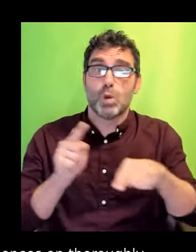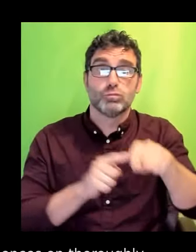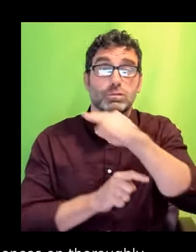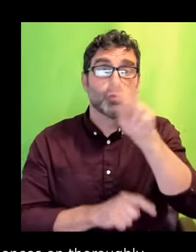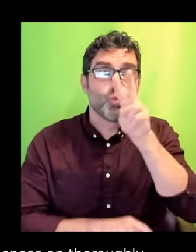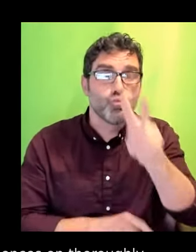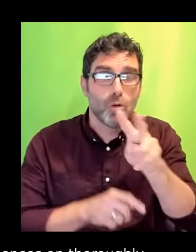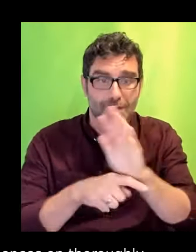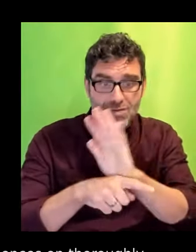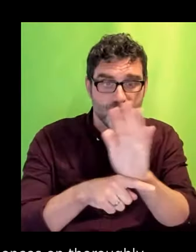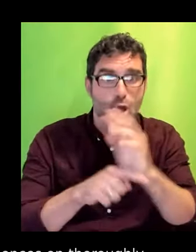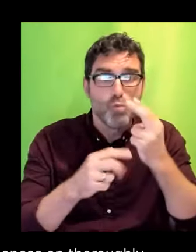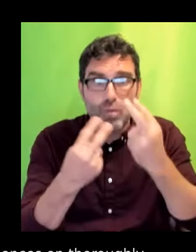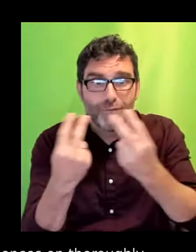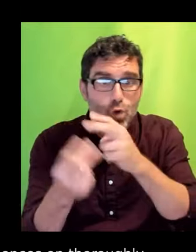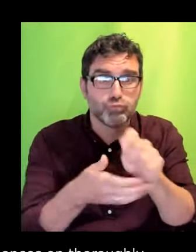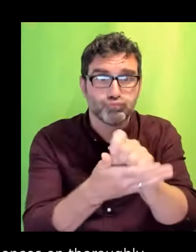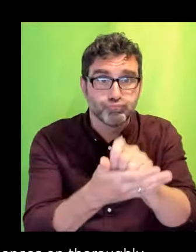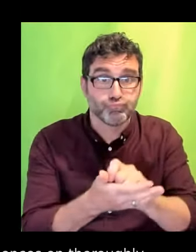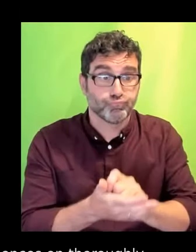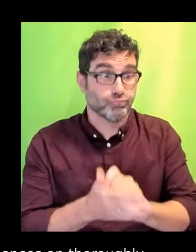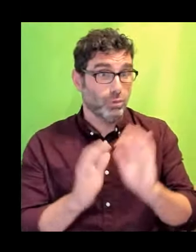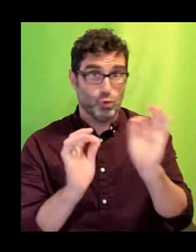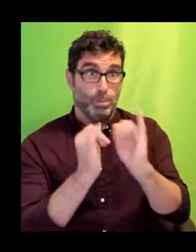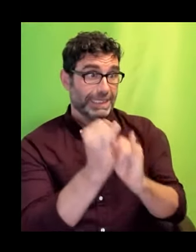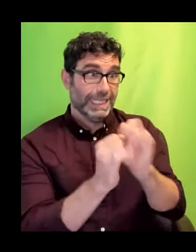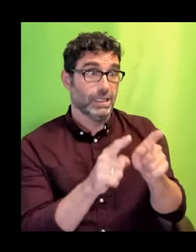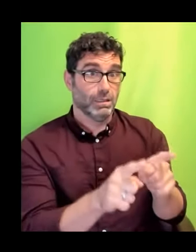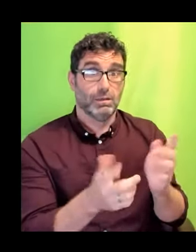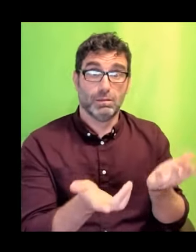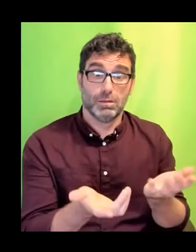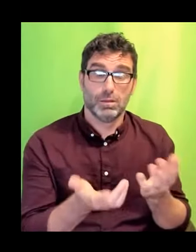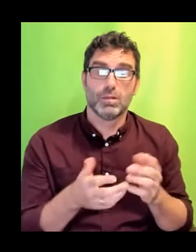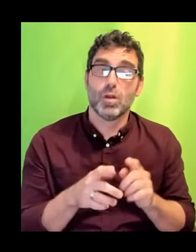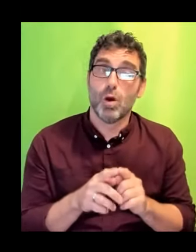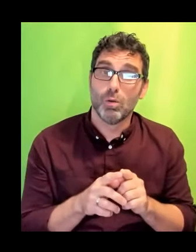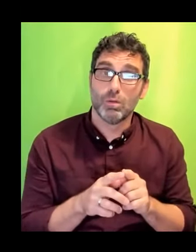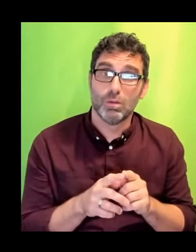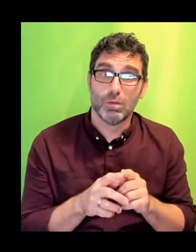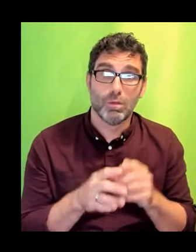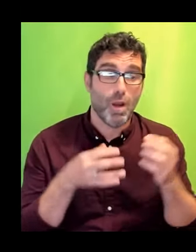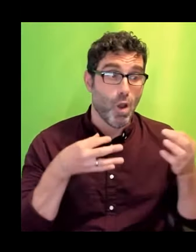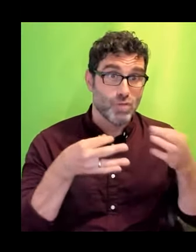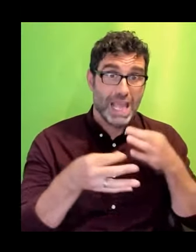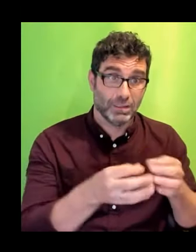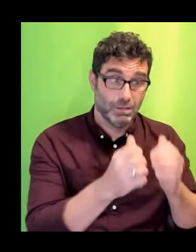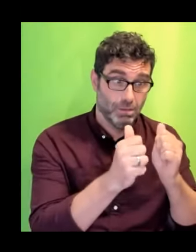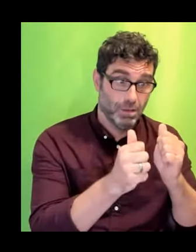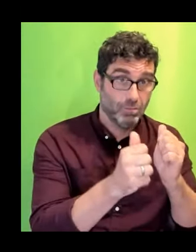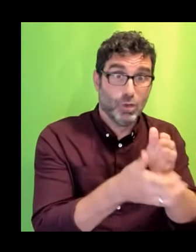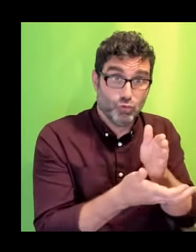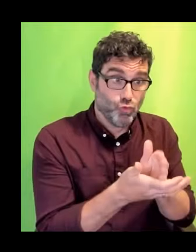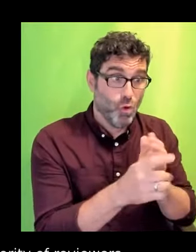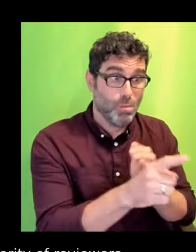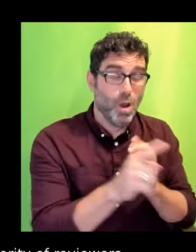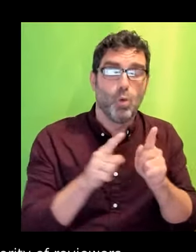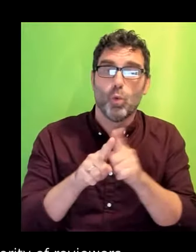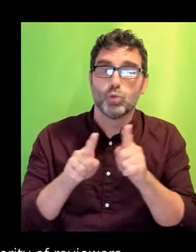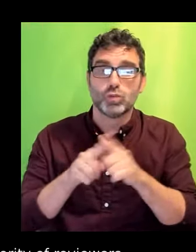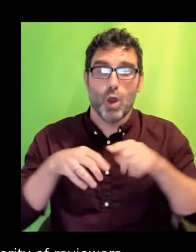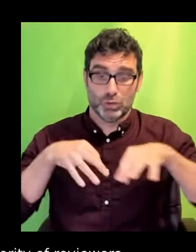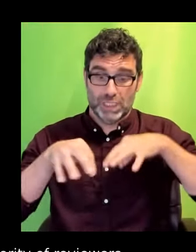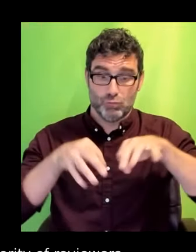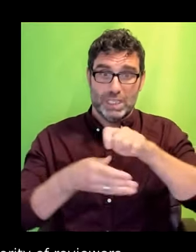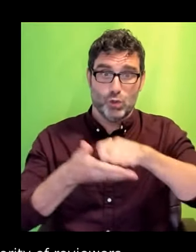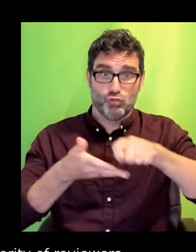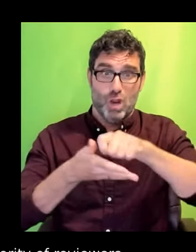And what is true for actors is also true for writers and directors. The stories I've heard from friends and colleagues are devastating.